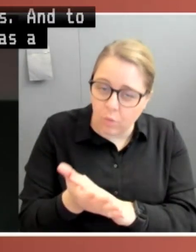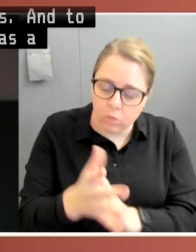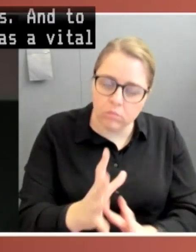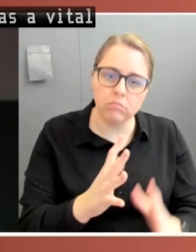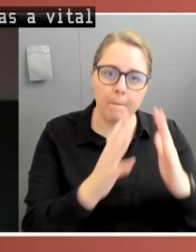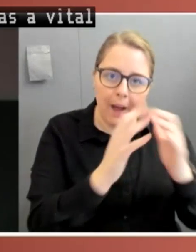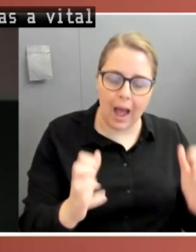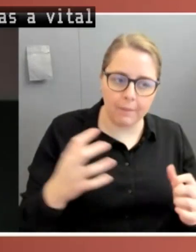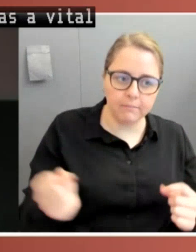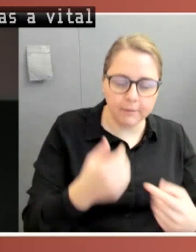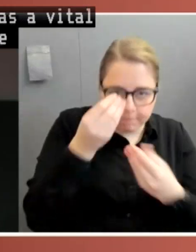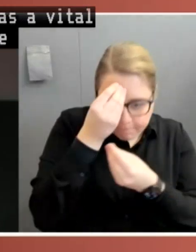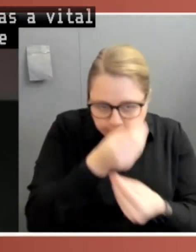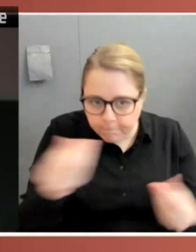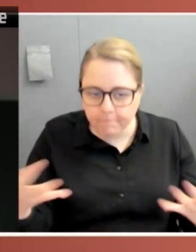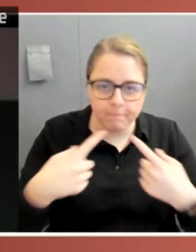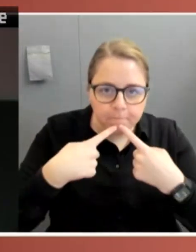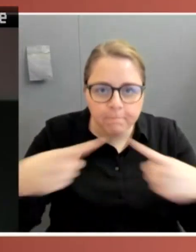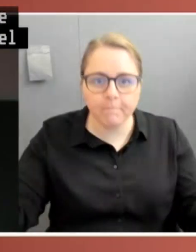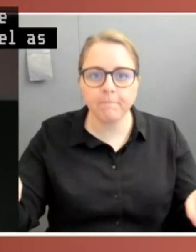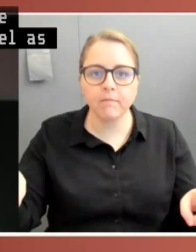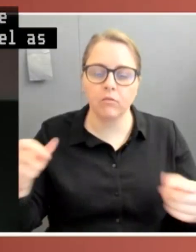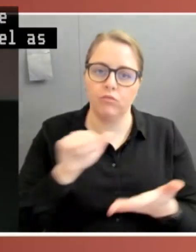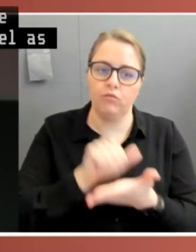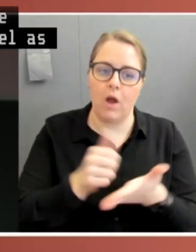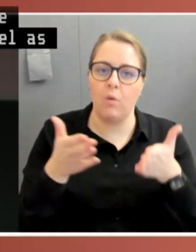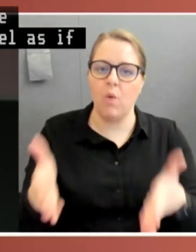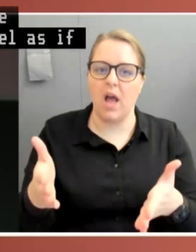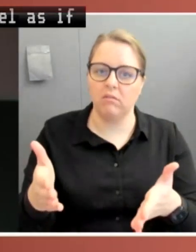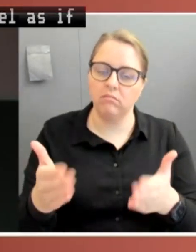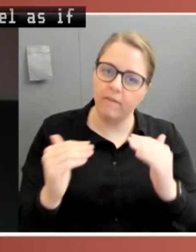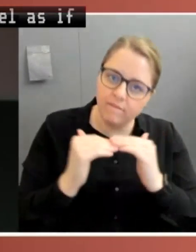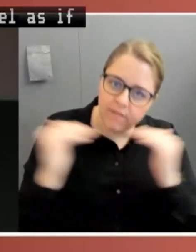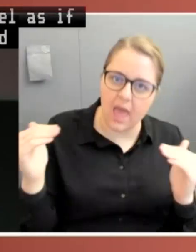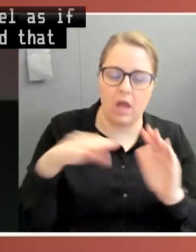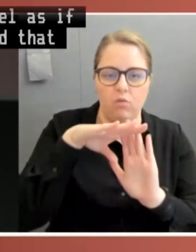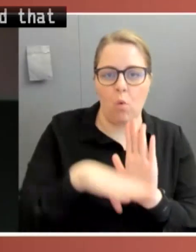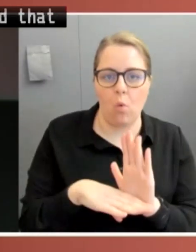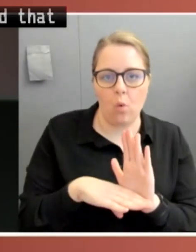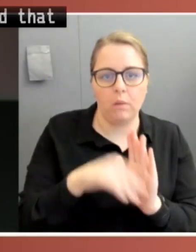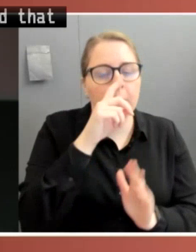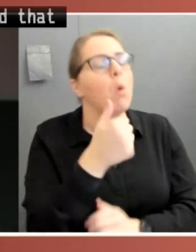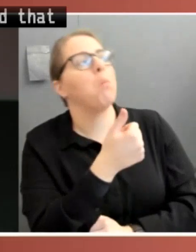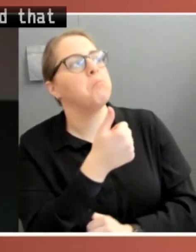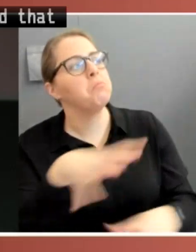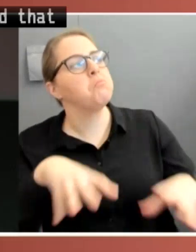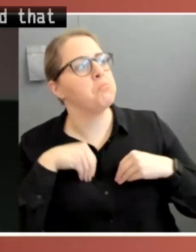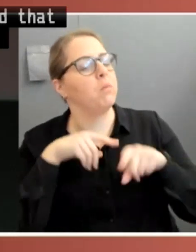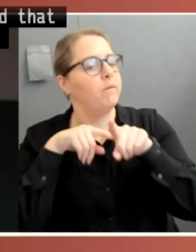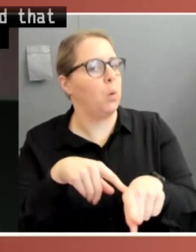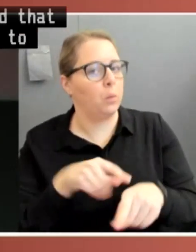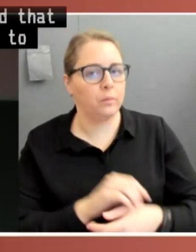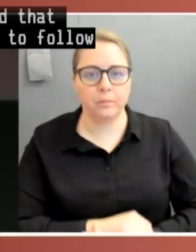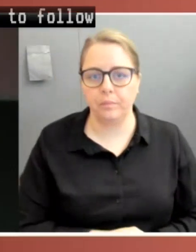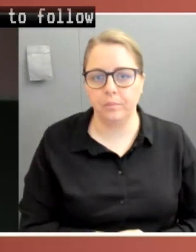feel as if they are proportionate, and that it's reasonable for people to follow those measures. So when we